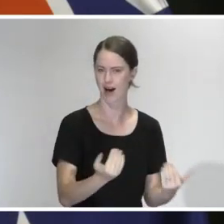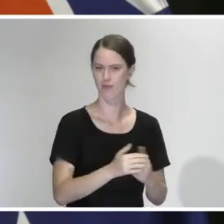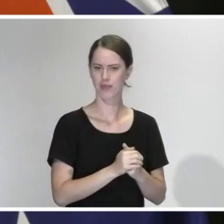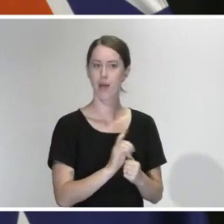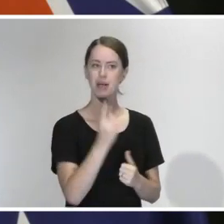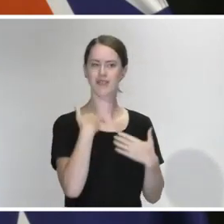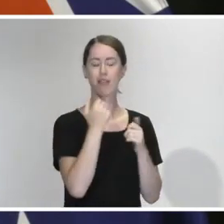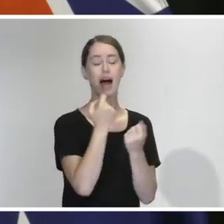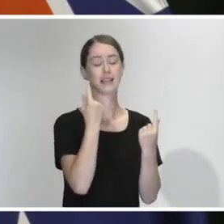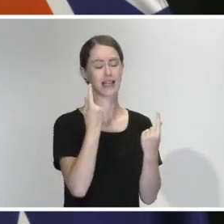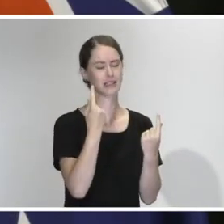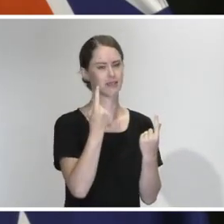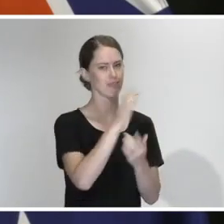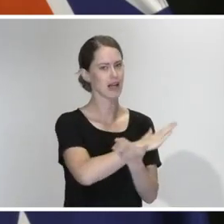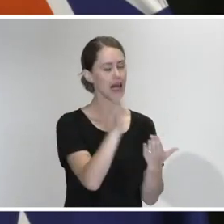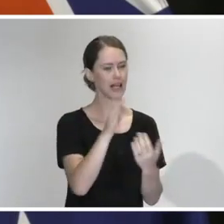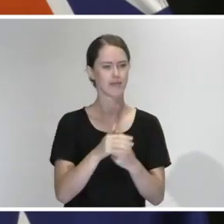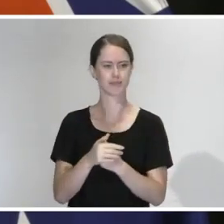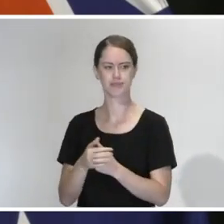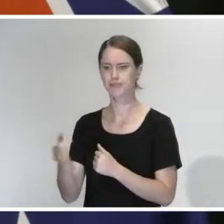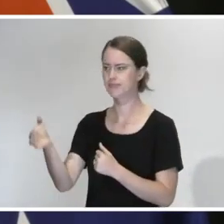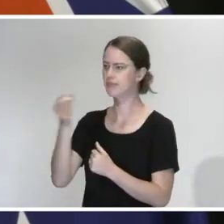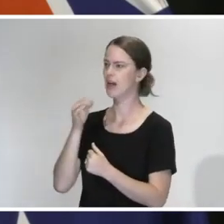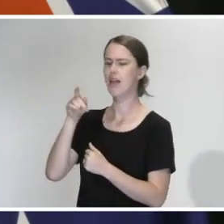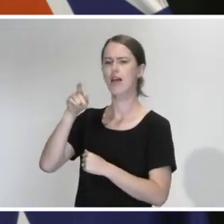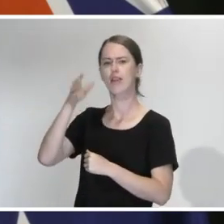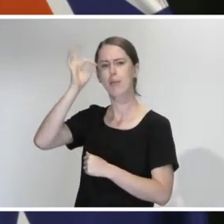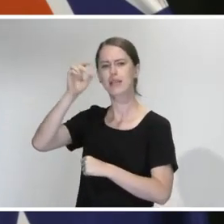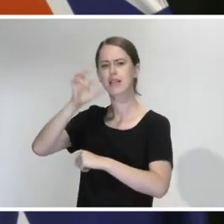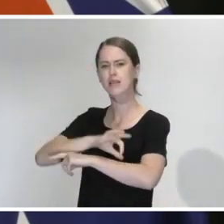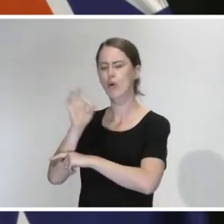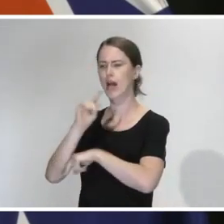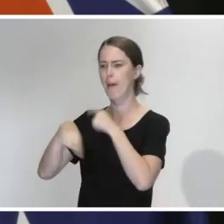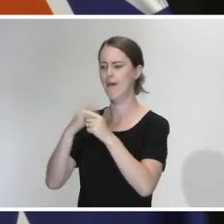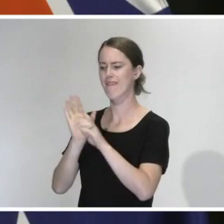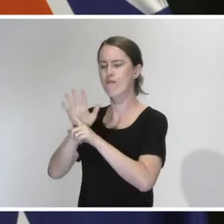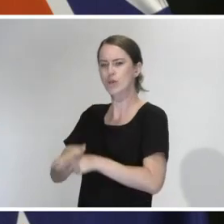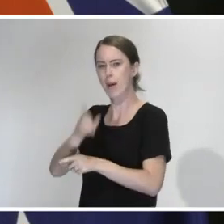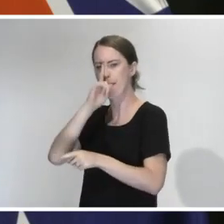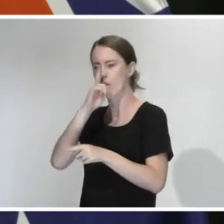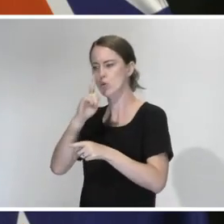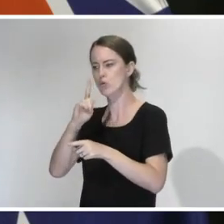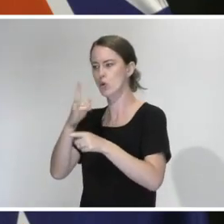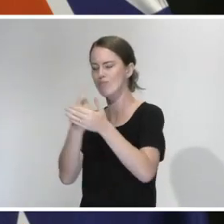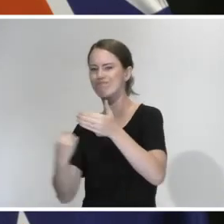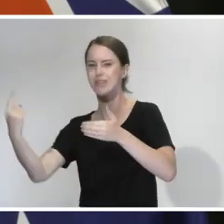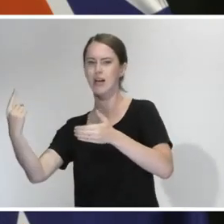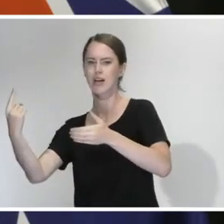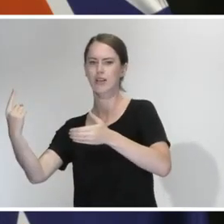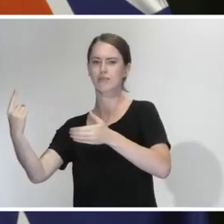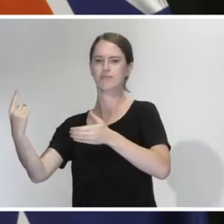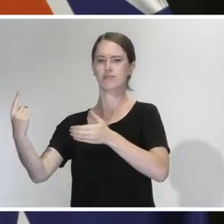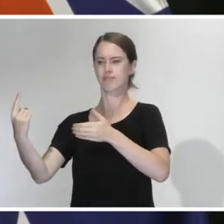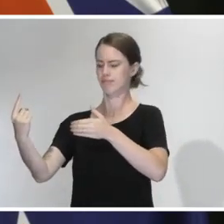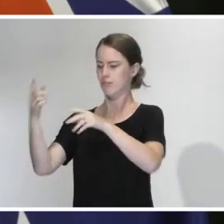on the Minister of Health. Was there any discussion this morning at the COVID Committee about mandatory quarantining or toughening up border quarantines